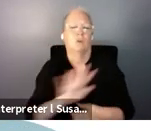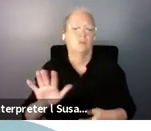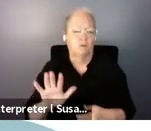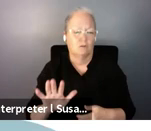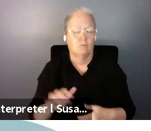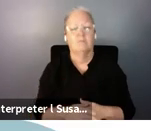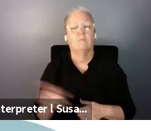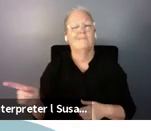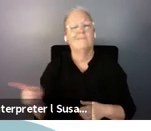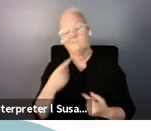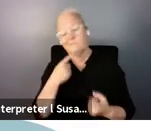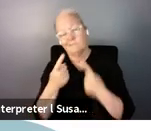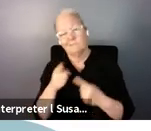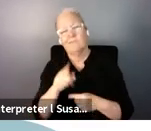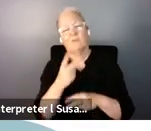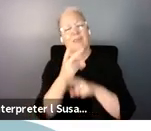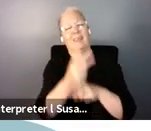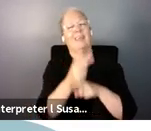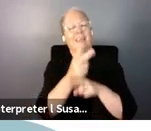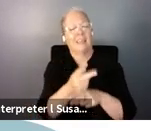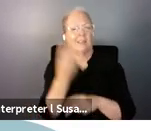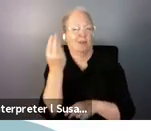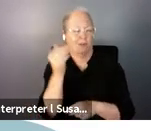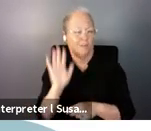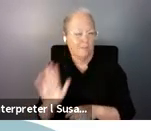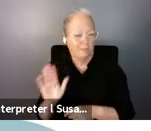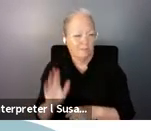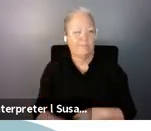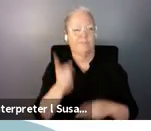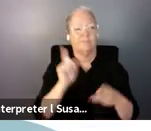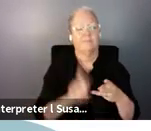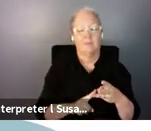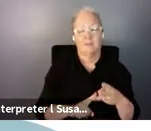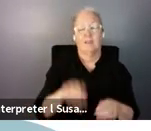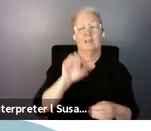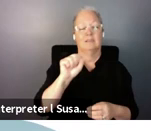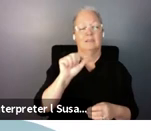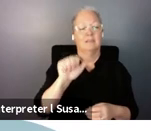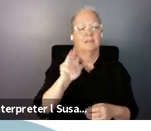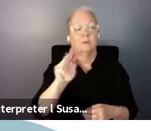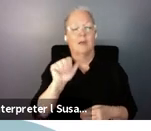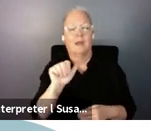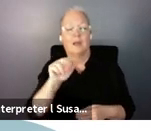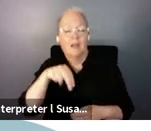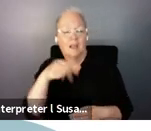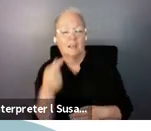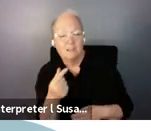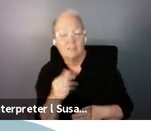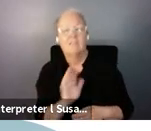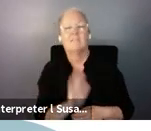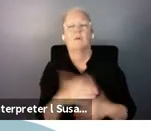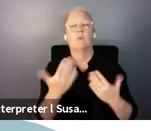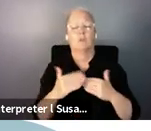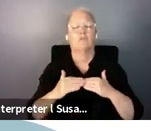Then we'll have Sawang Srisum, who's a project manager from Transportation for All in